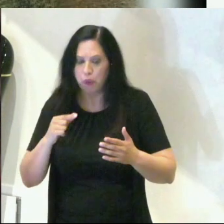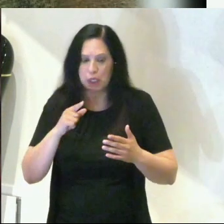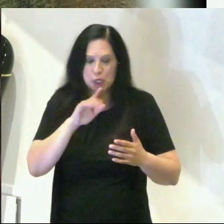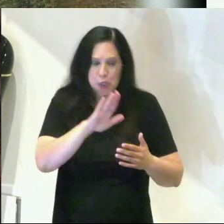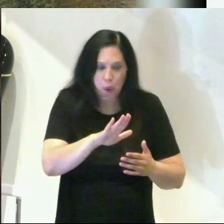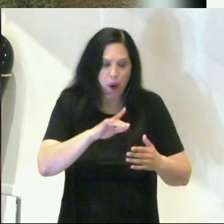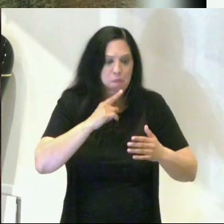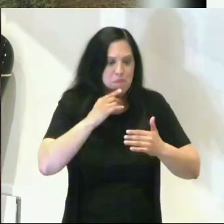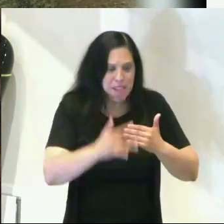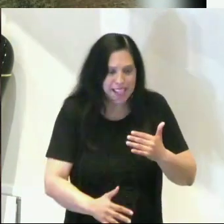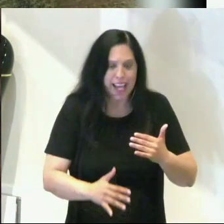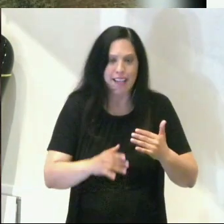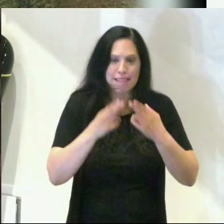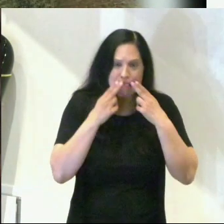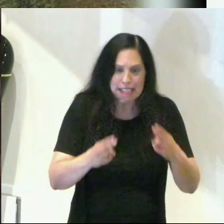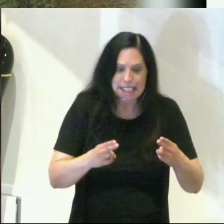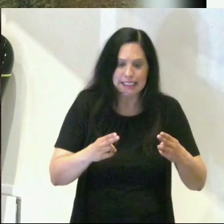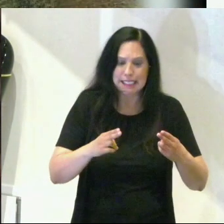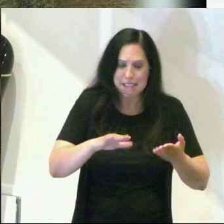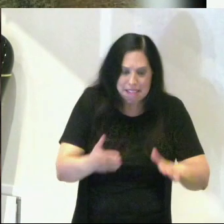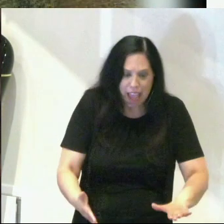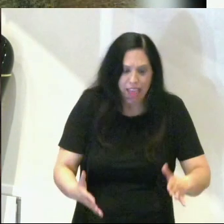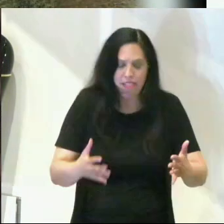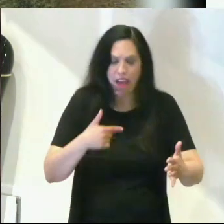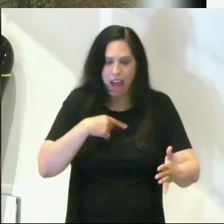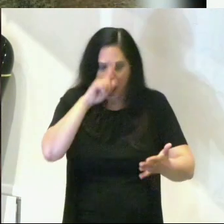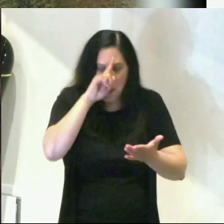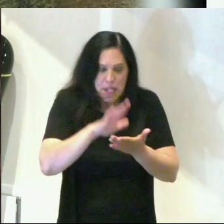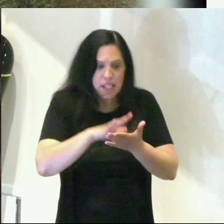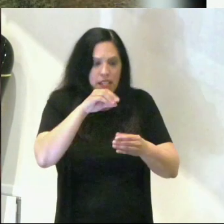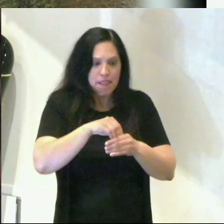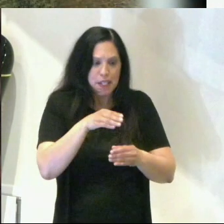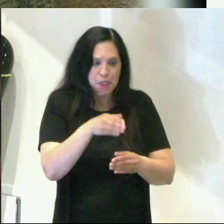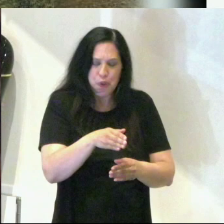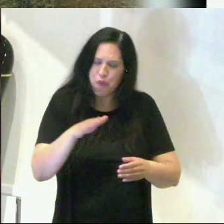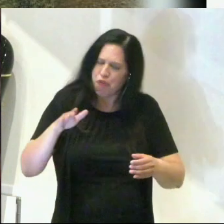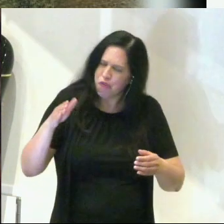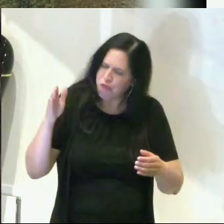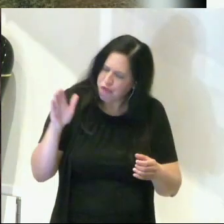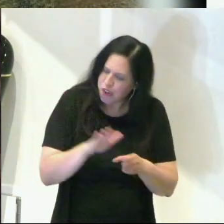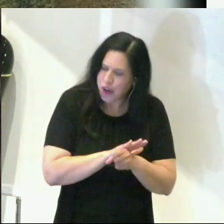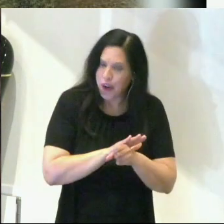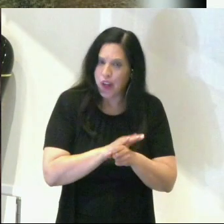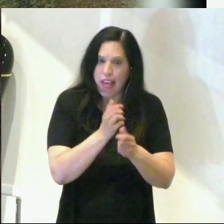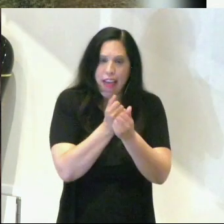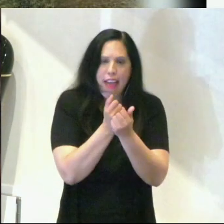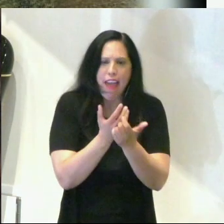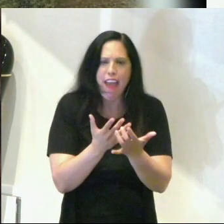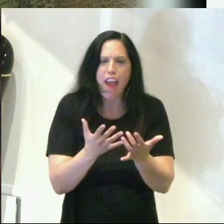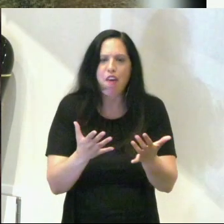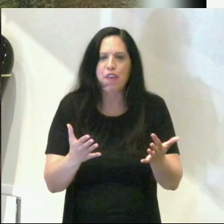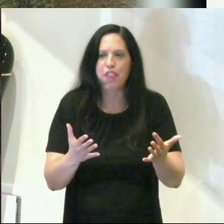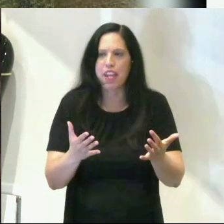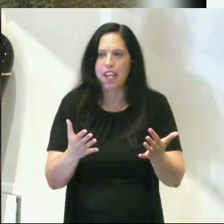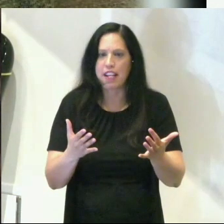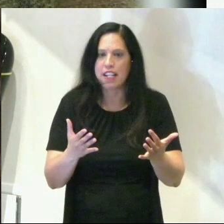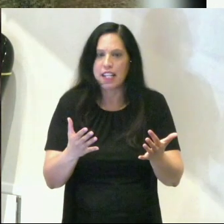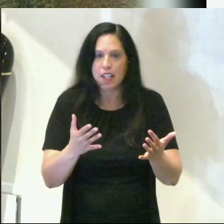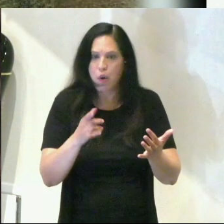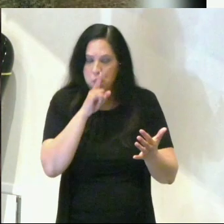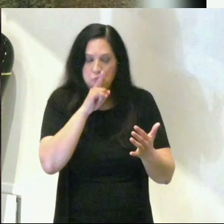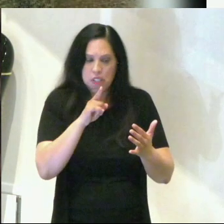suffering death that paid the price for me. And I believe in you wholeheartedly. Everything rises and falls on your